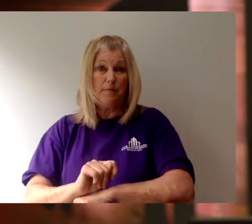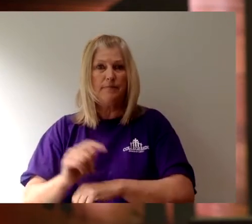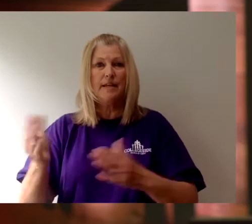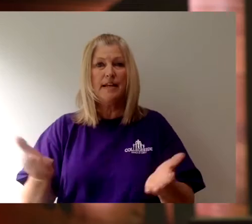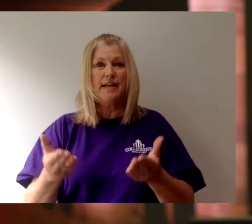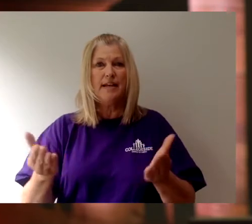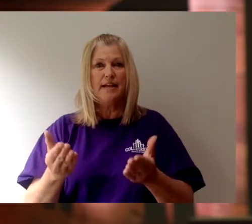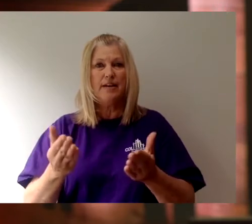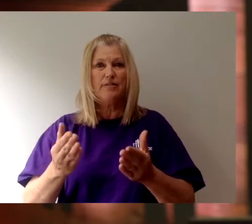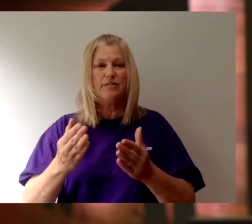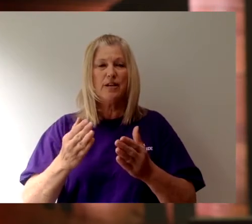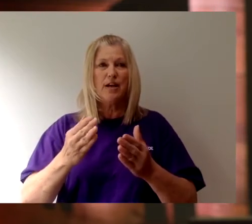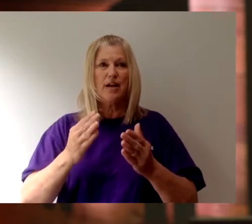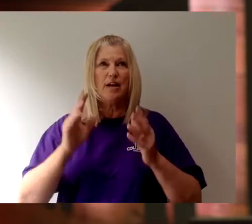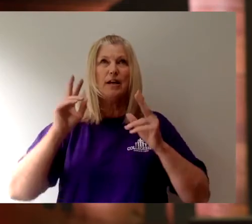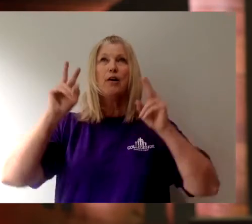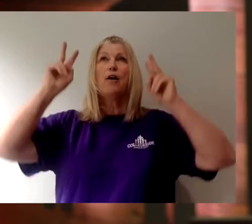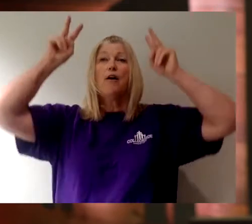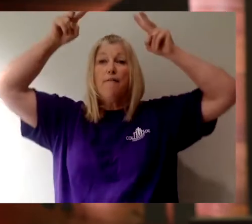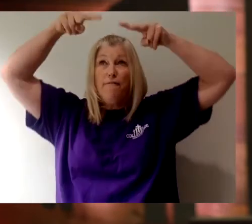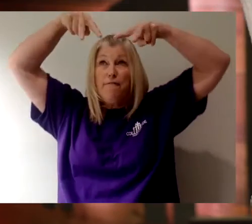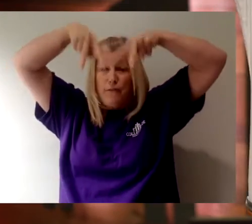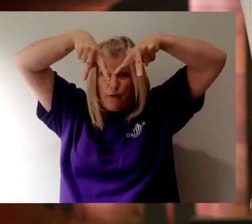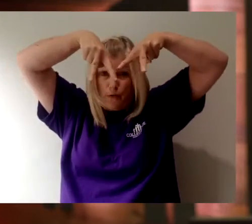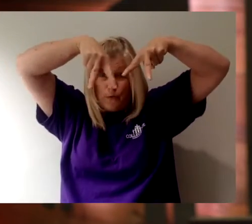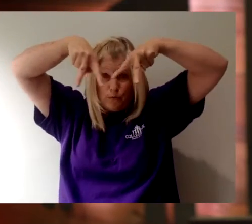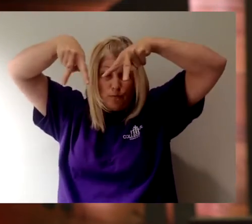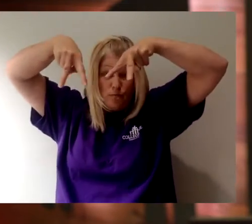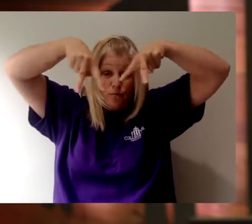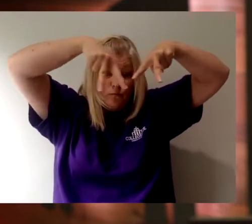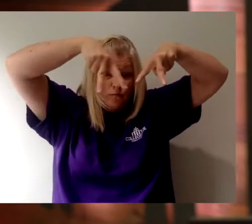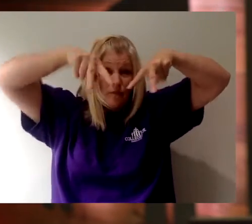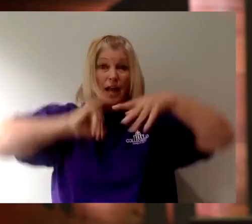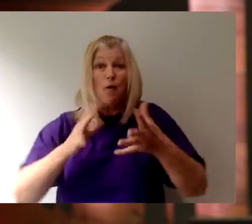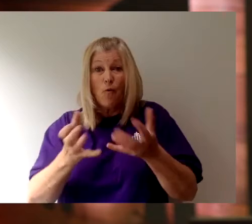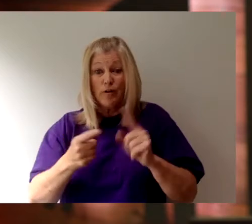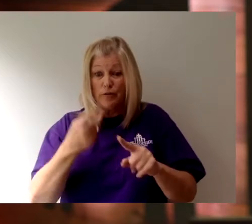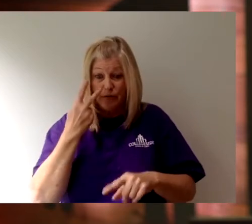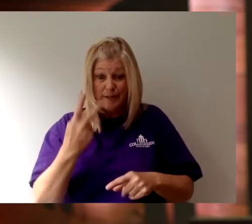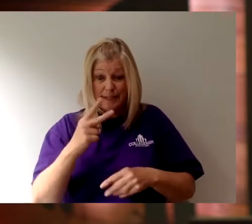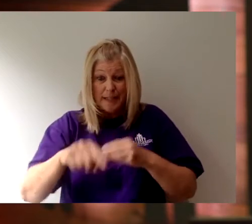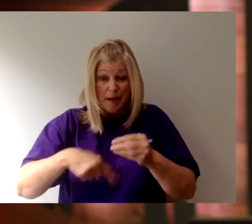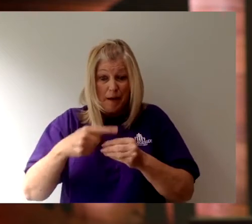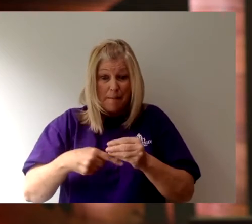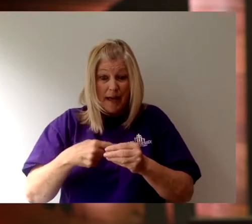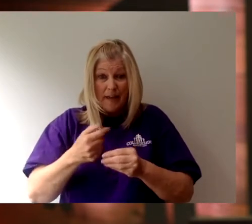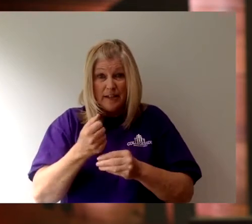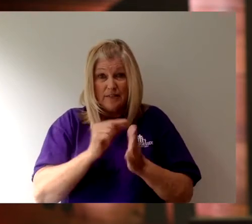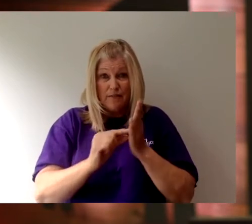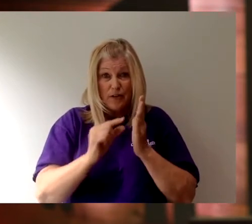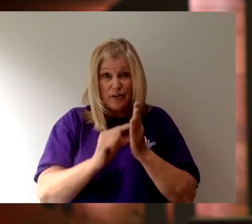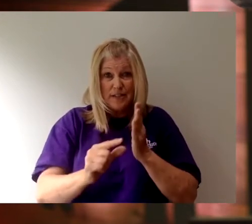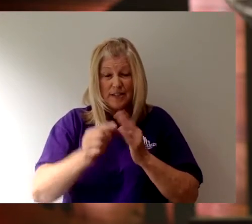here's the 30,000-foot view, and I want to drill down in a minute, but here's the 30,000-foot view that I want you to see about these couple